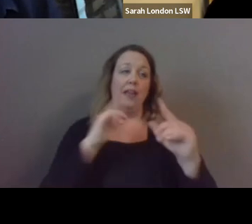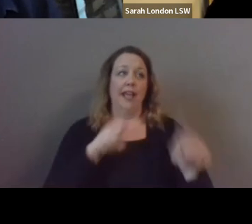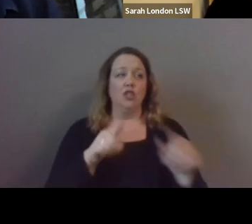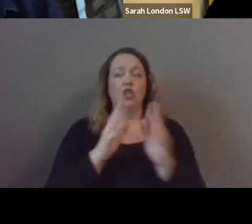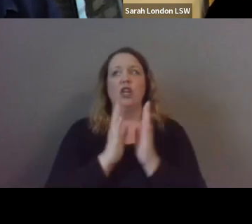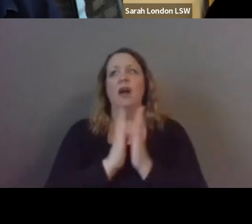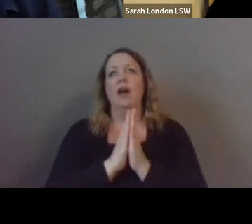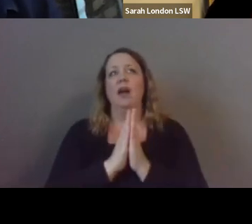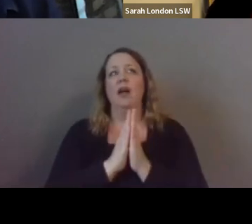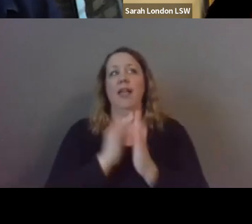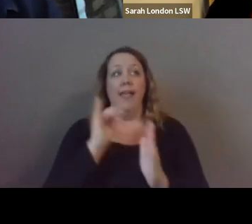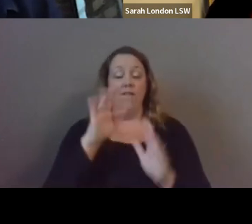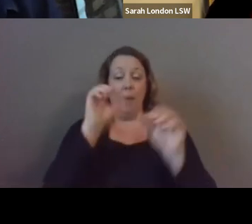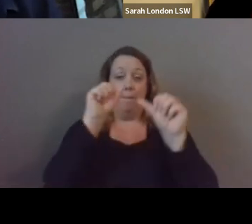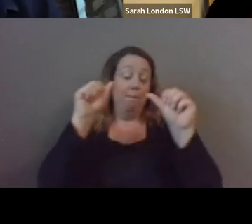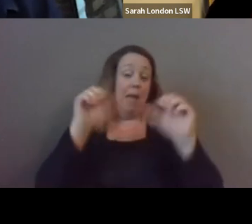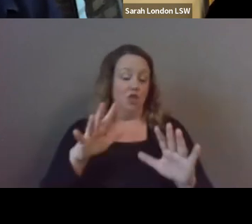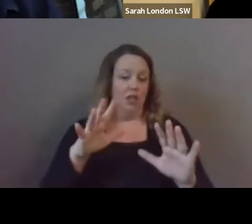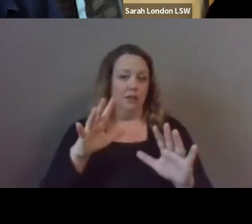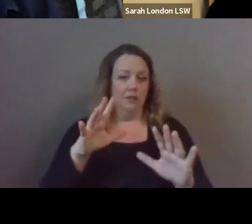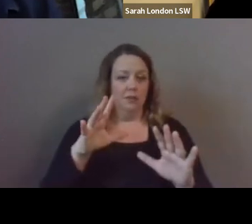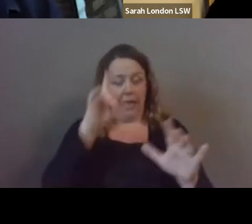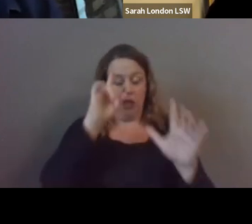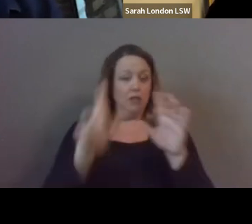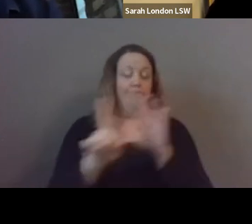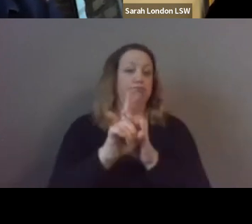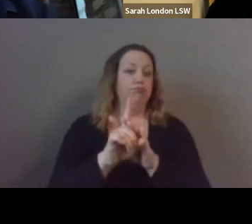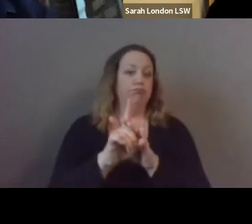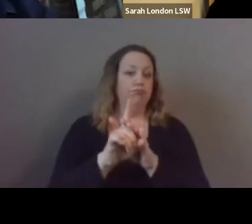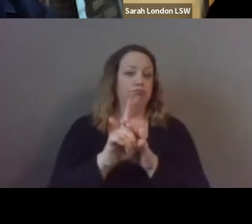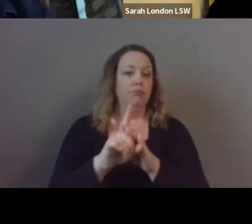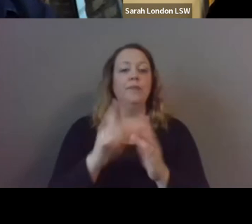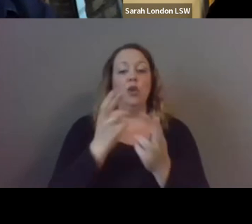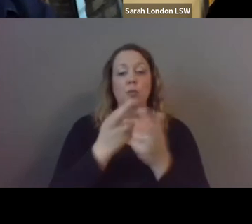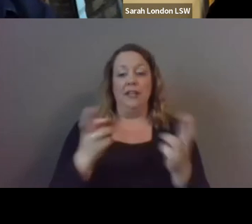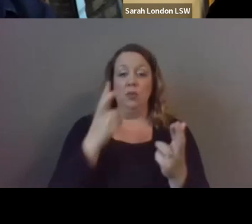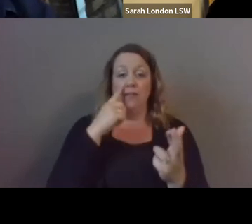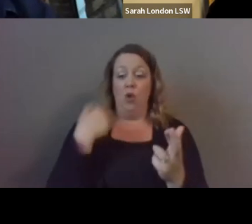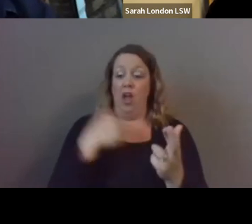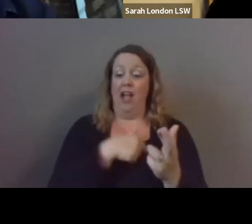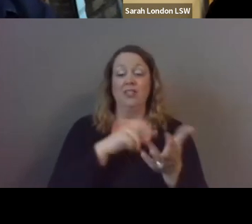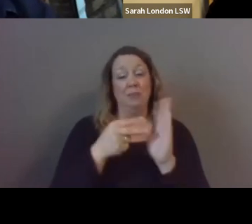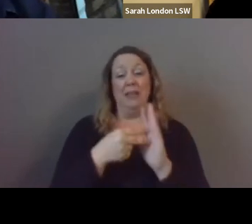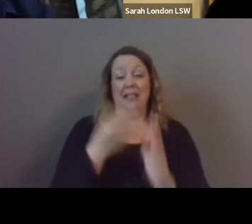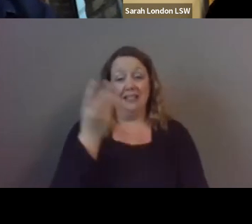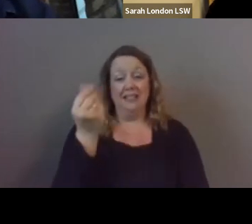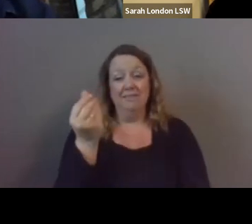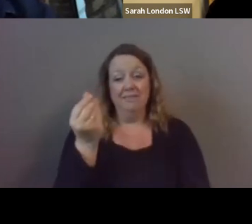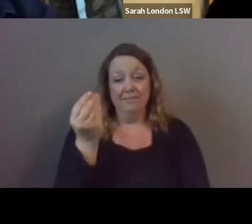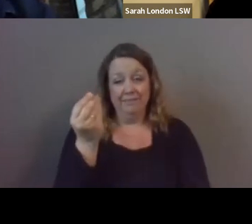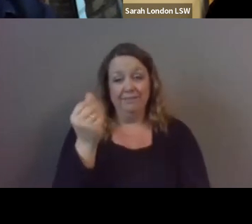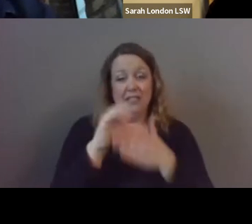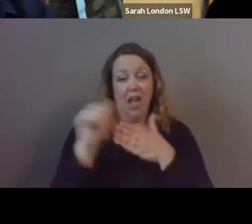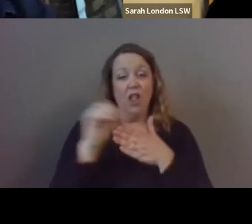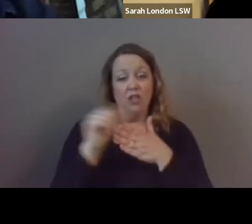had a magic wand number one um resources for us would mean dollars um dollars to